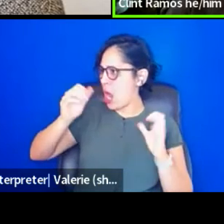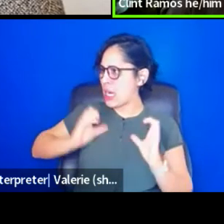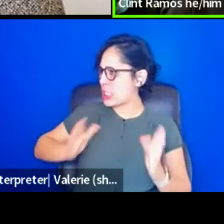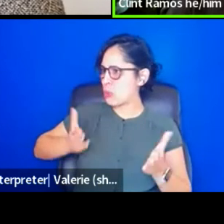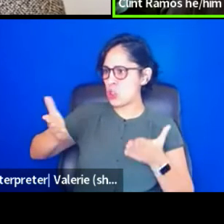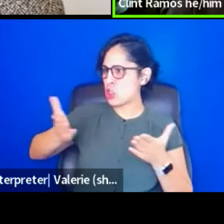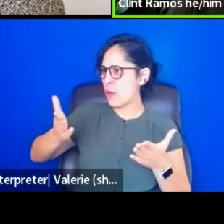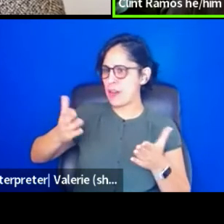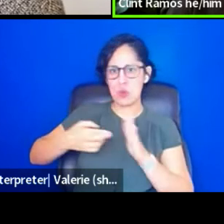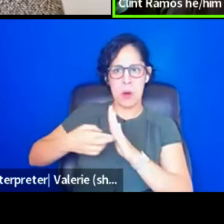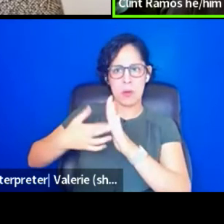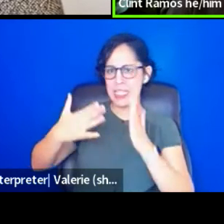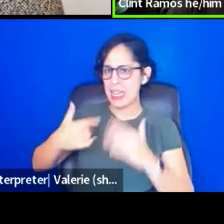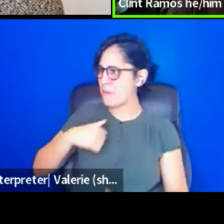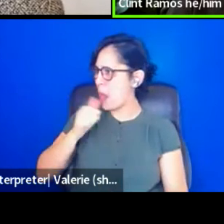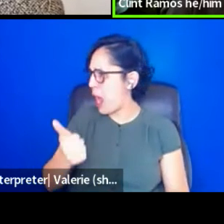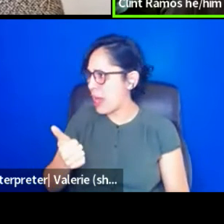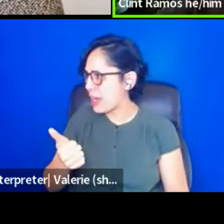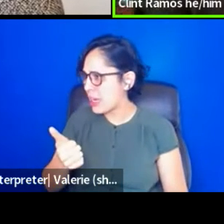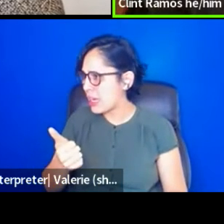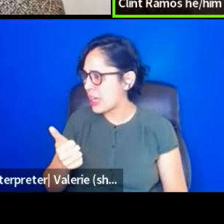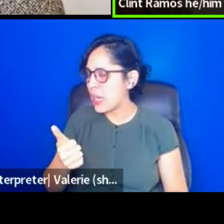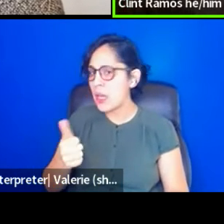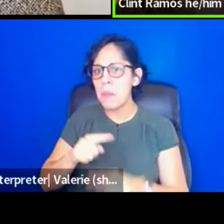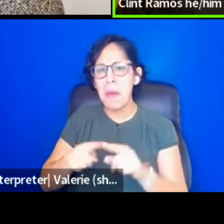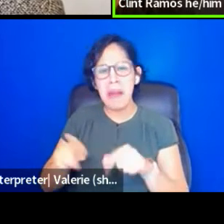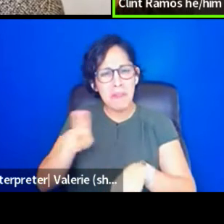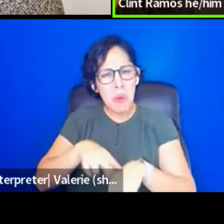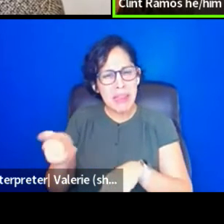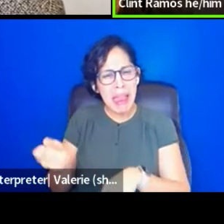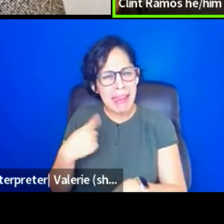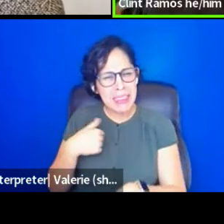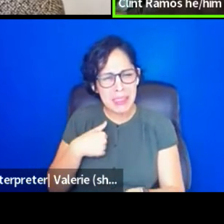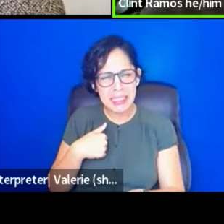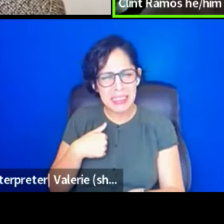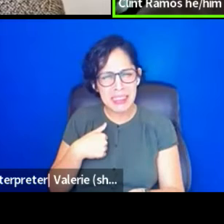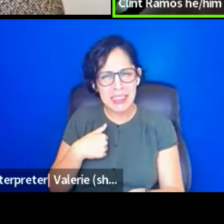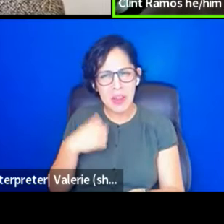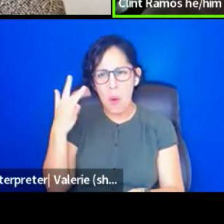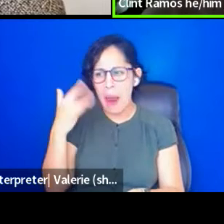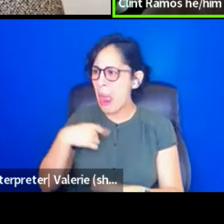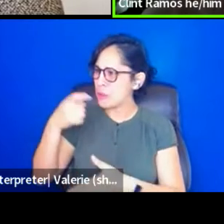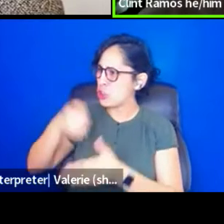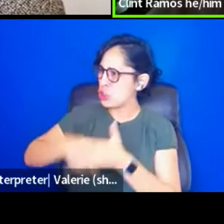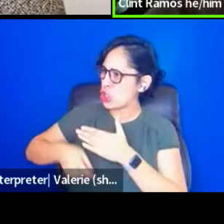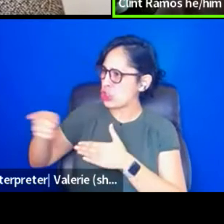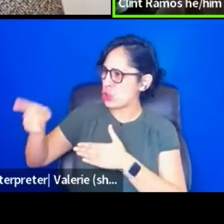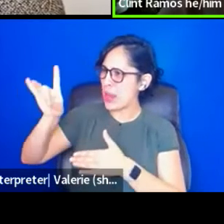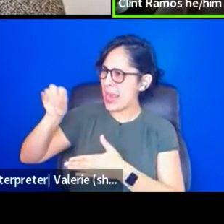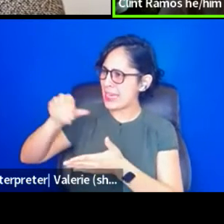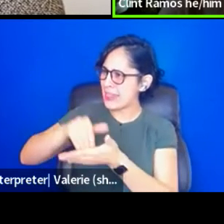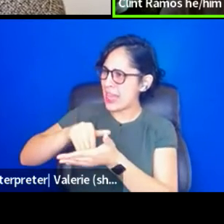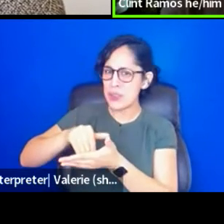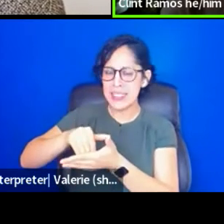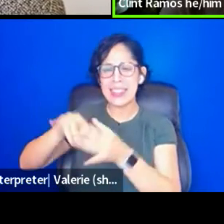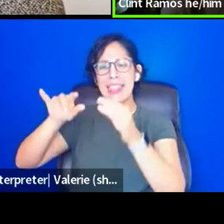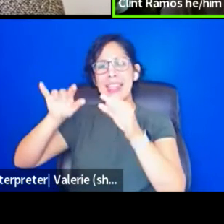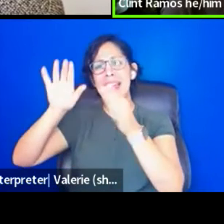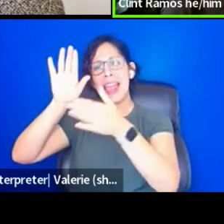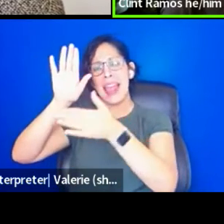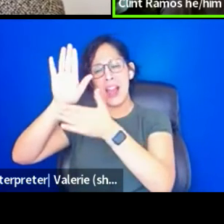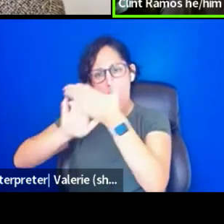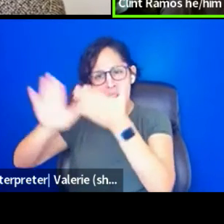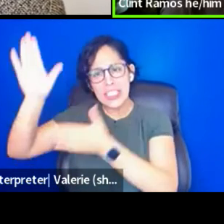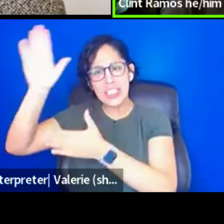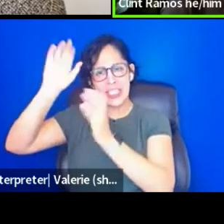but of course, they're going to ask that we're charging that money. Institutions are charging that money.